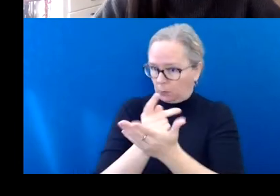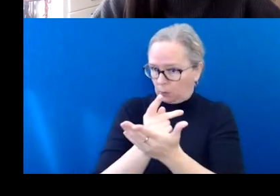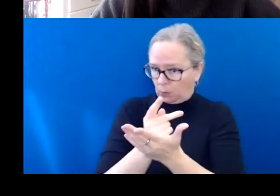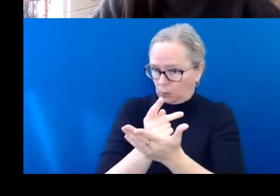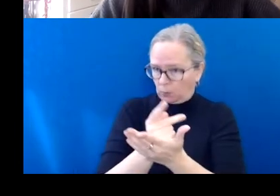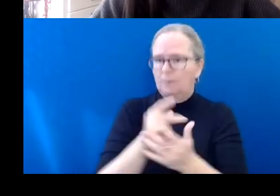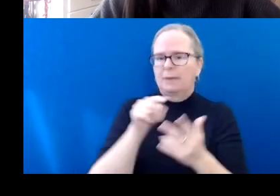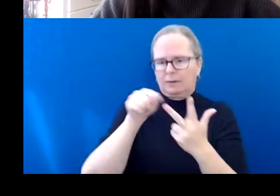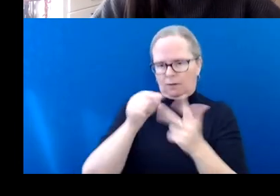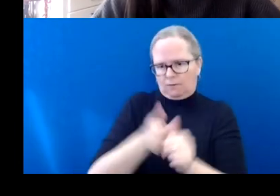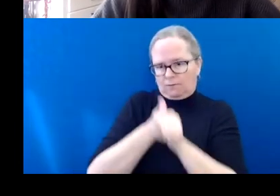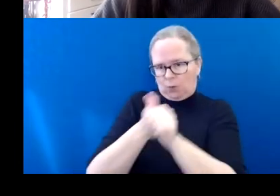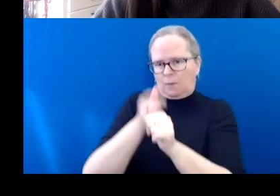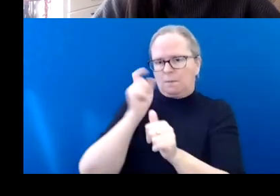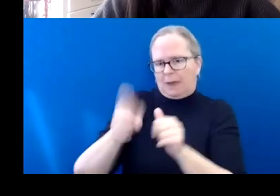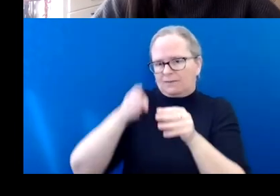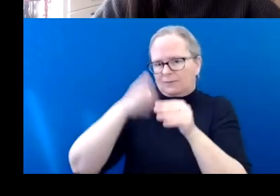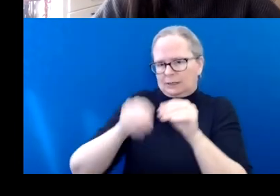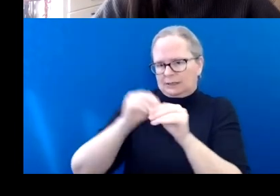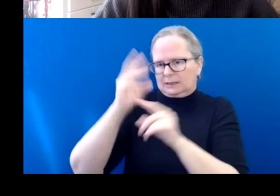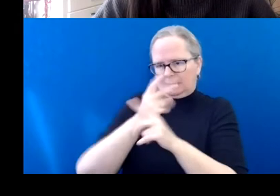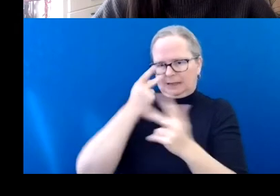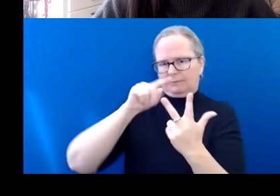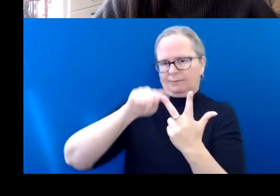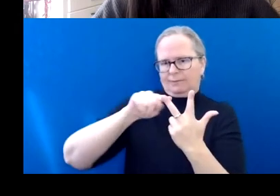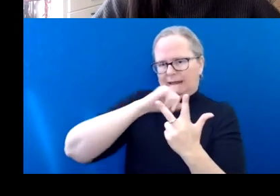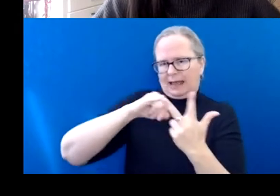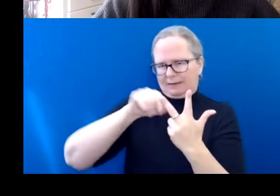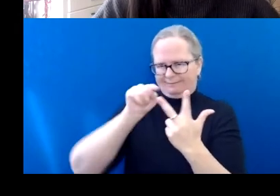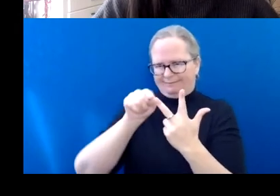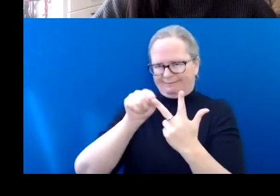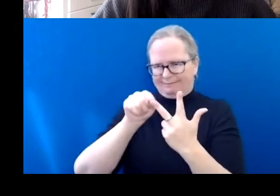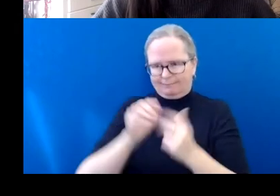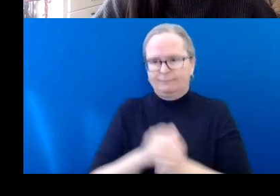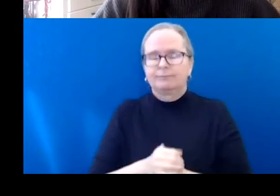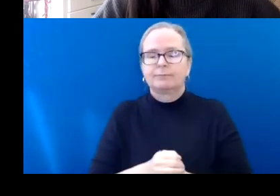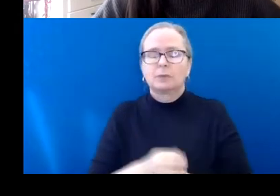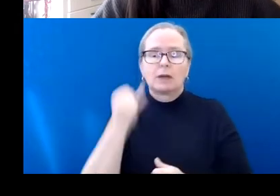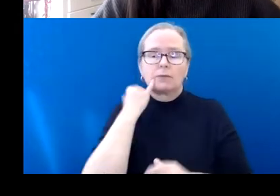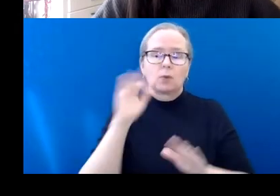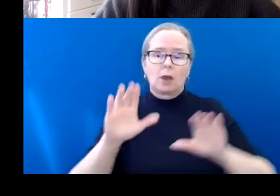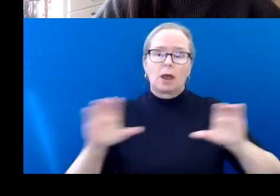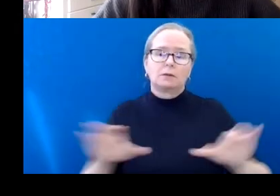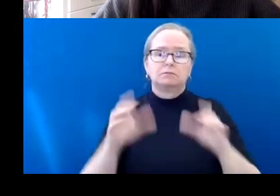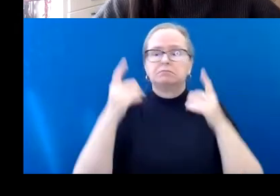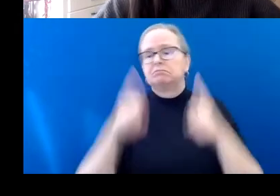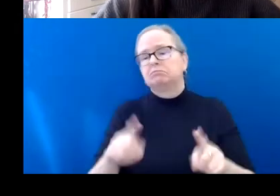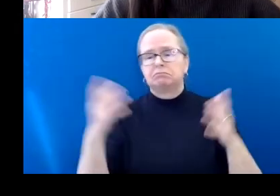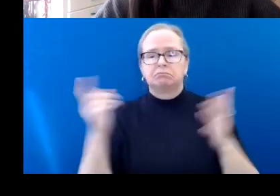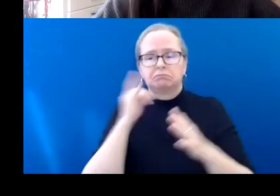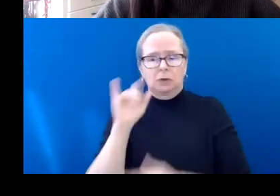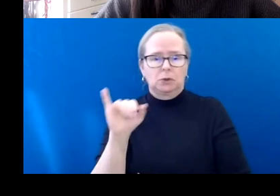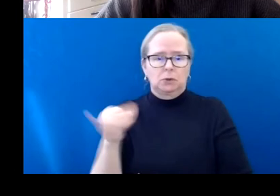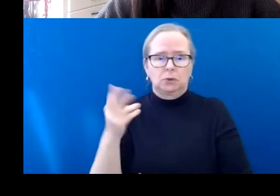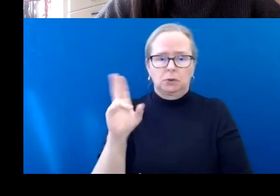For example, if your activity occurs in June of 2022, you may apply for Intake